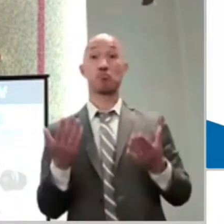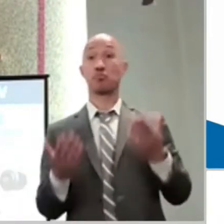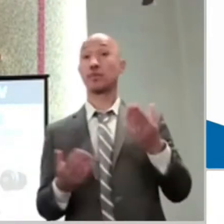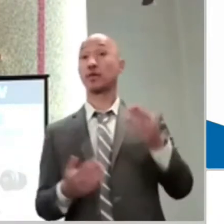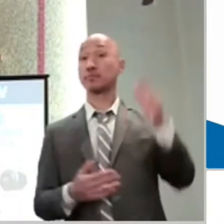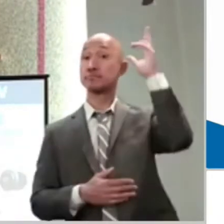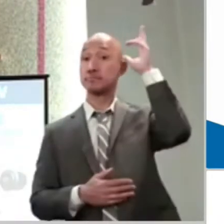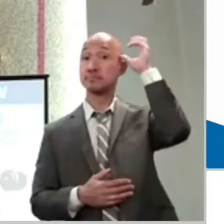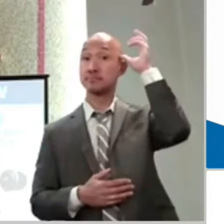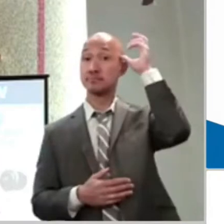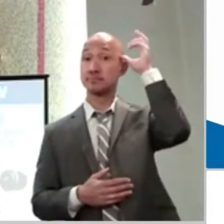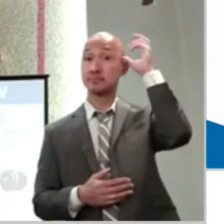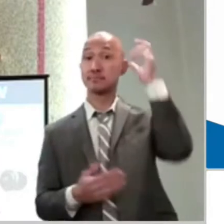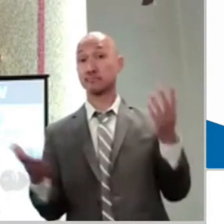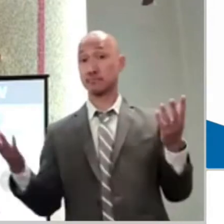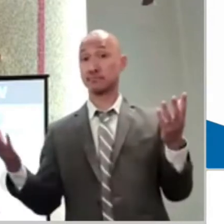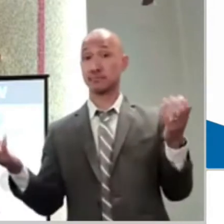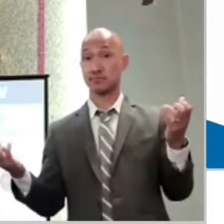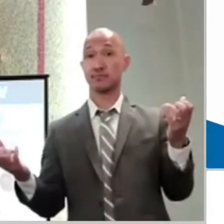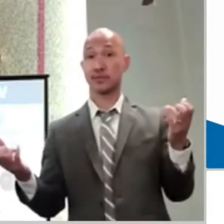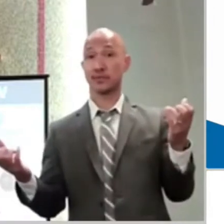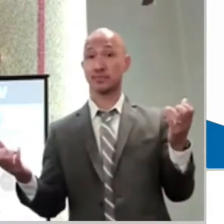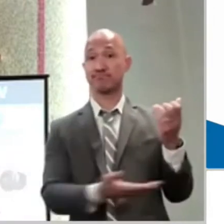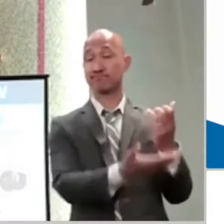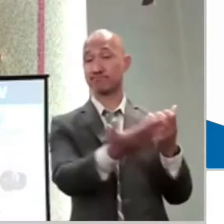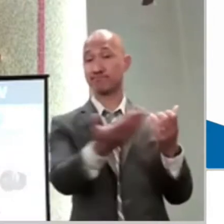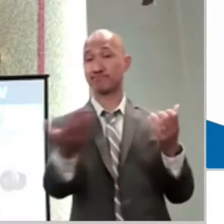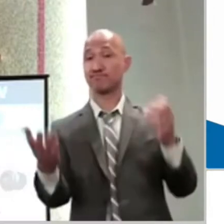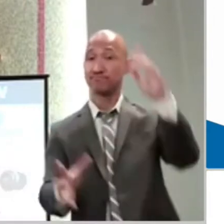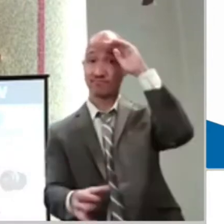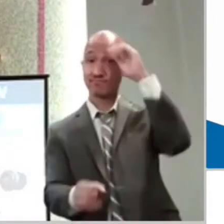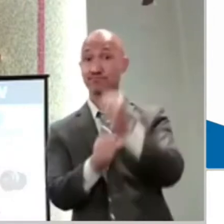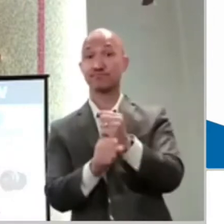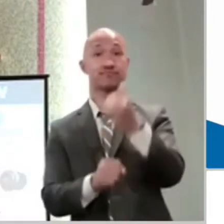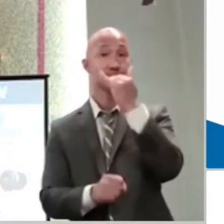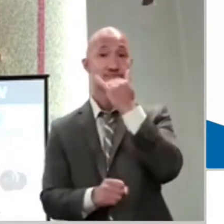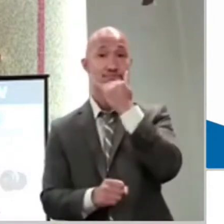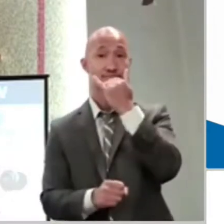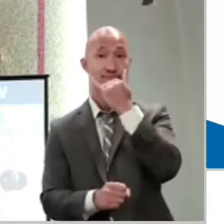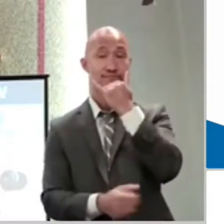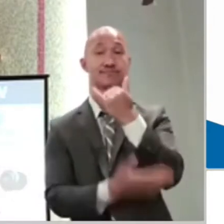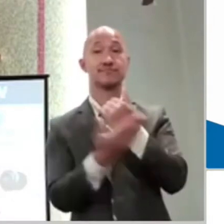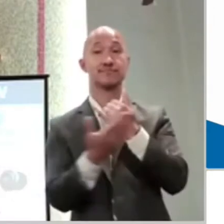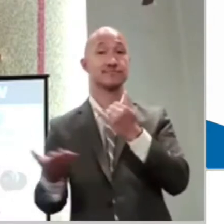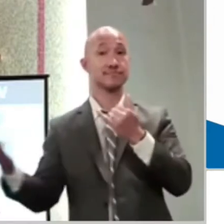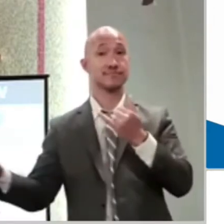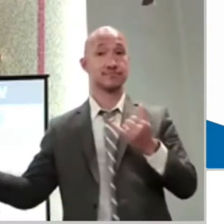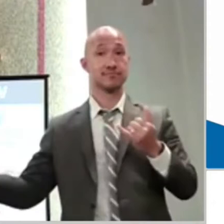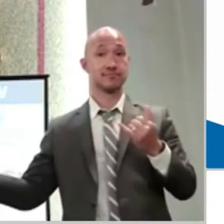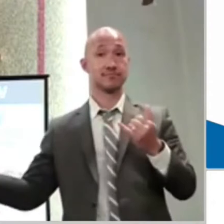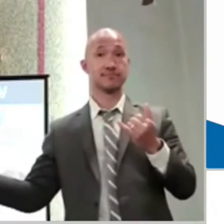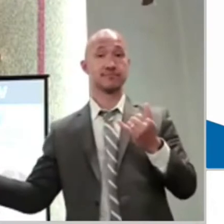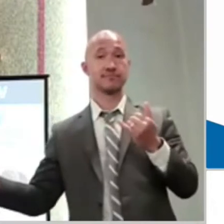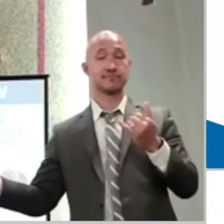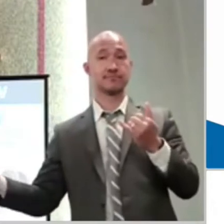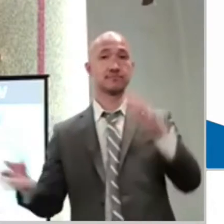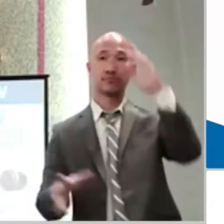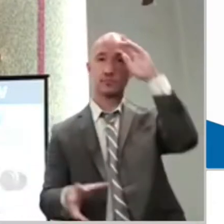accomplish here. They want us to trust in people, their ideas, their constructs, their worldviews.